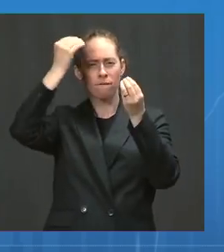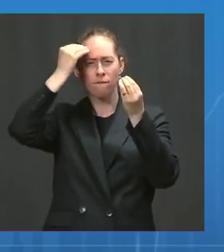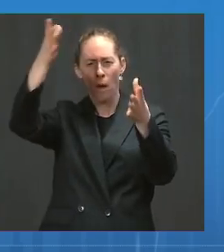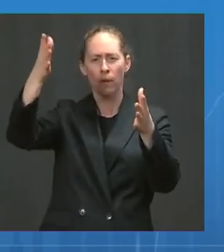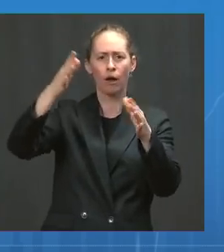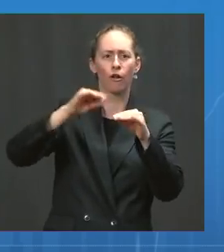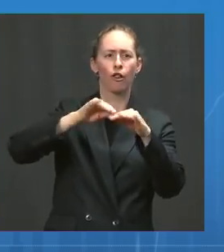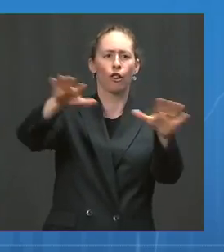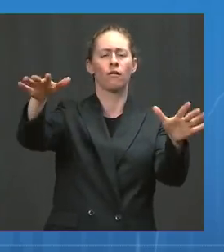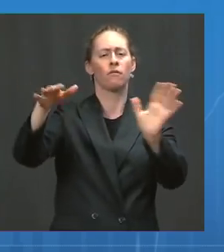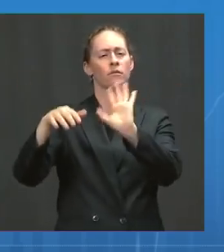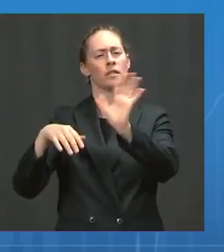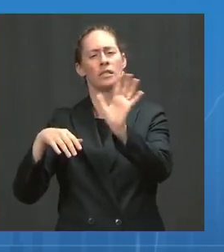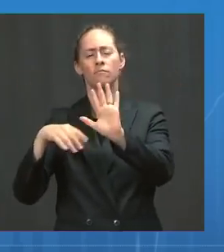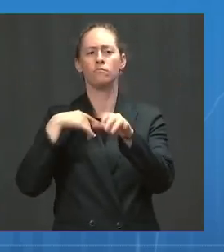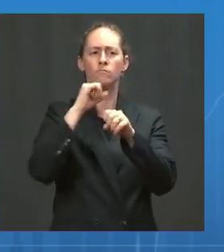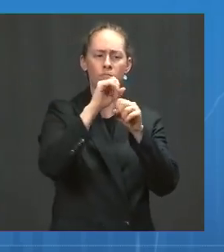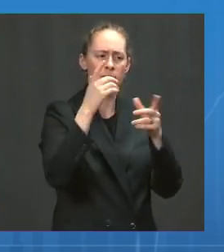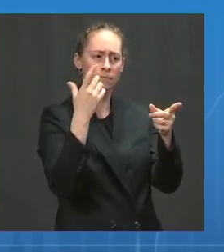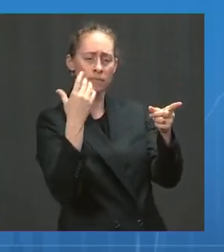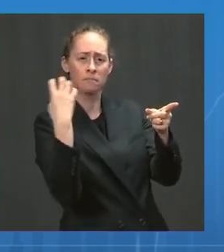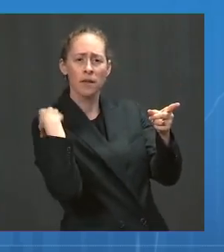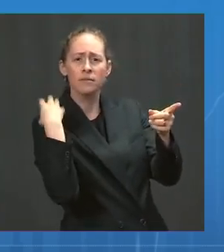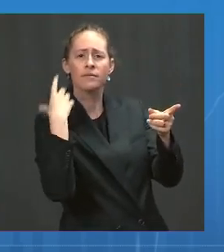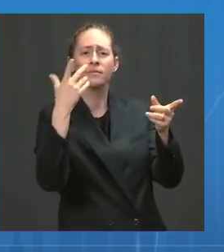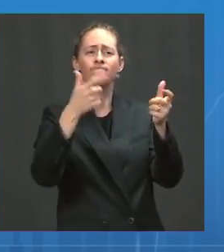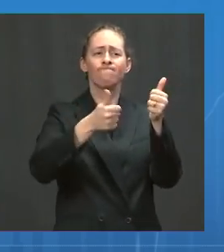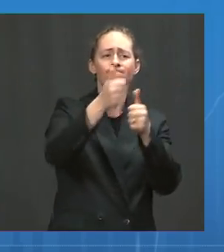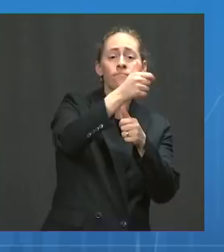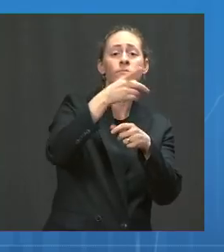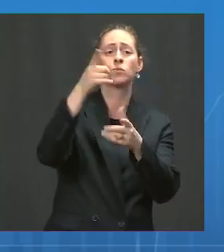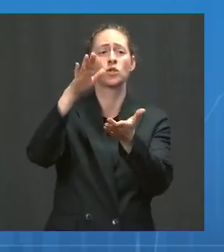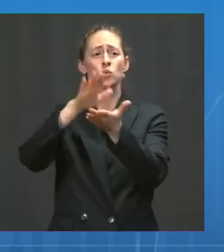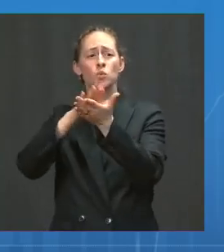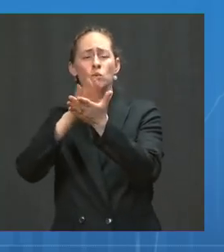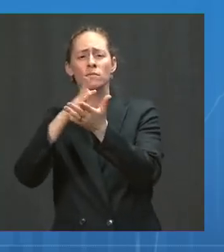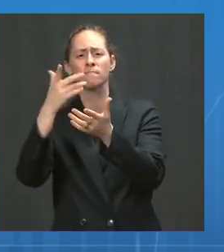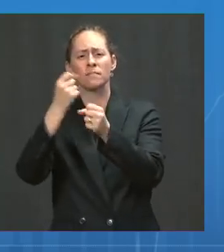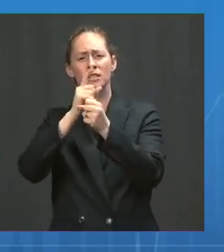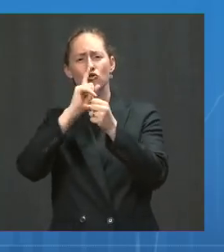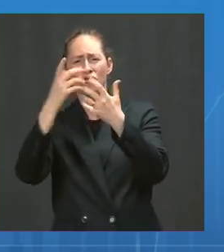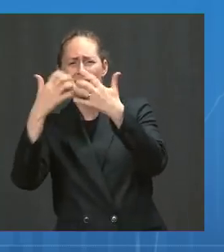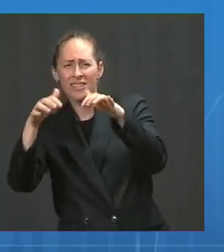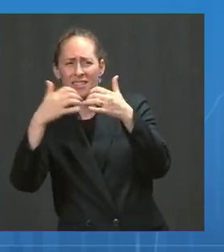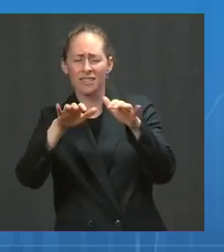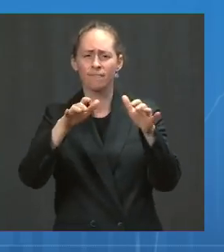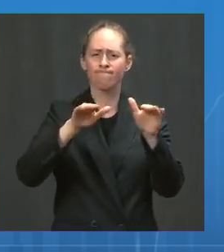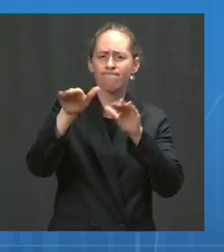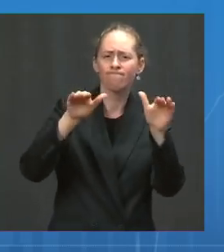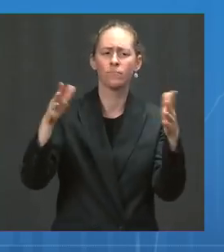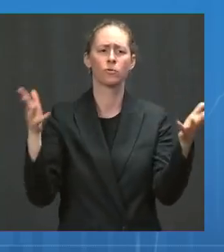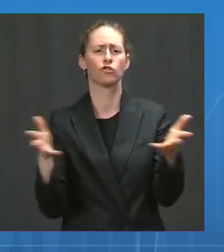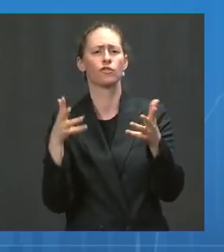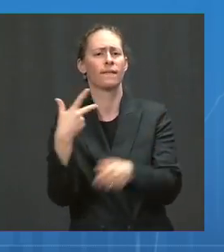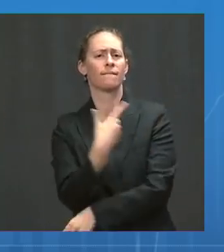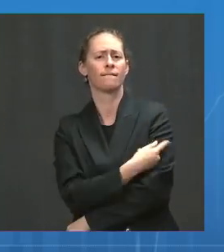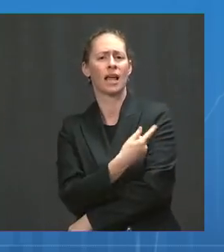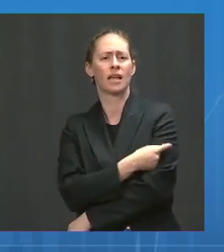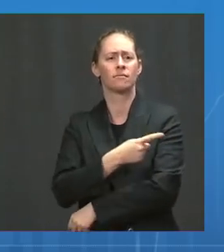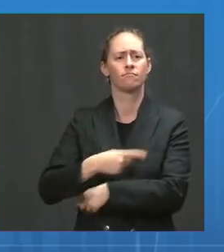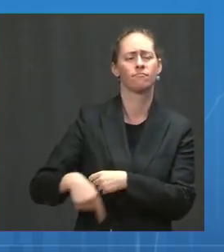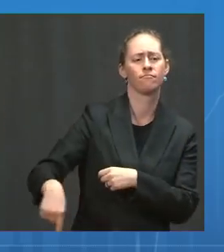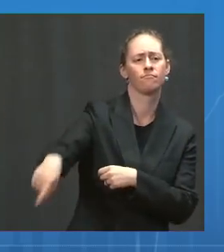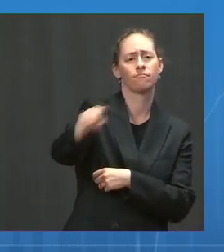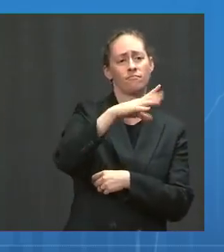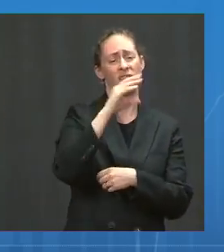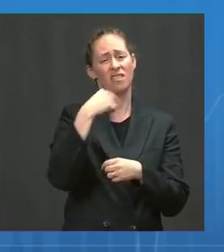their help increasingly in getting people vaccinated in schools and in workplaces. But it's also going to take each one of us, you know, as